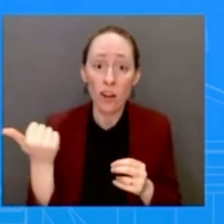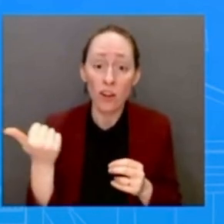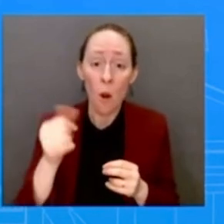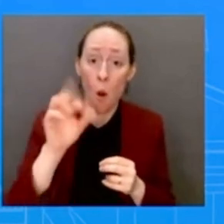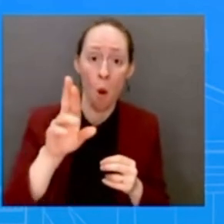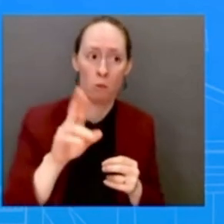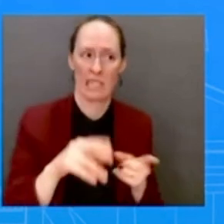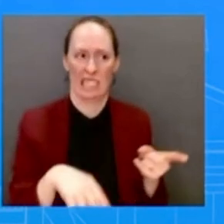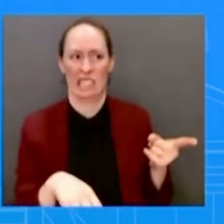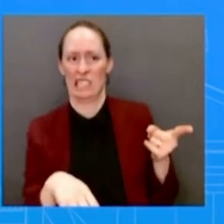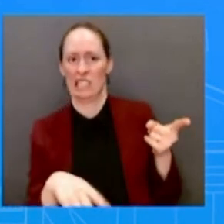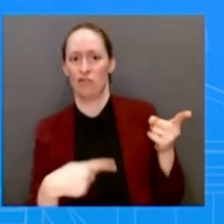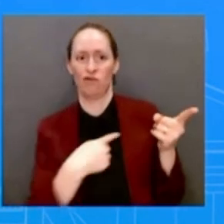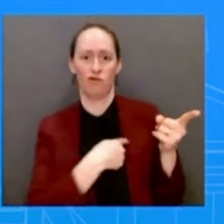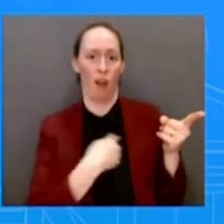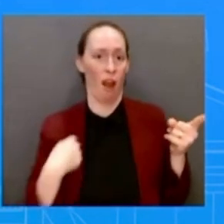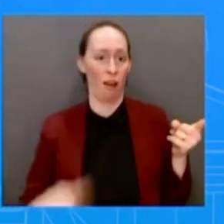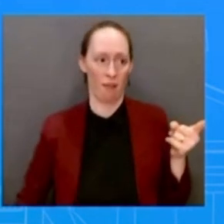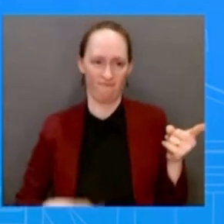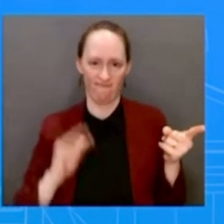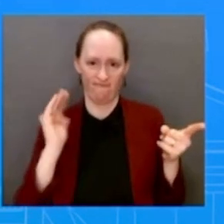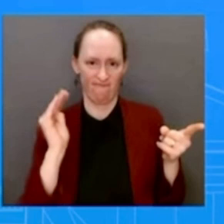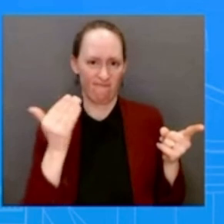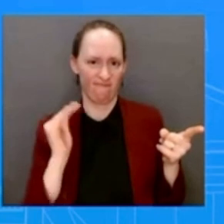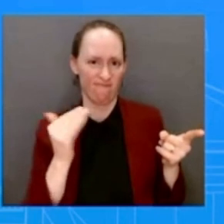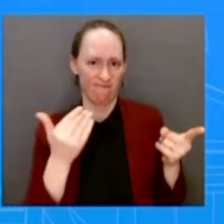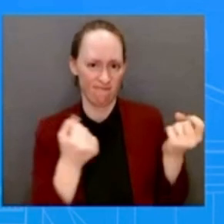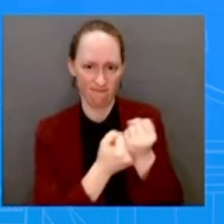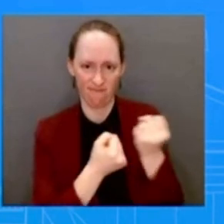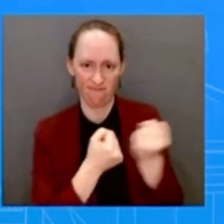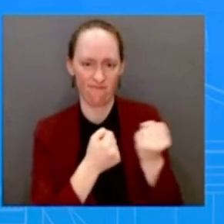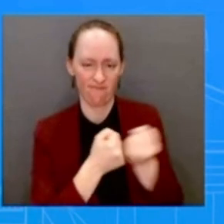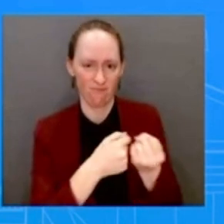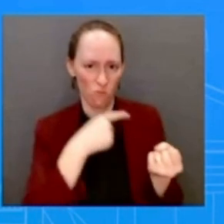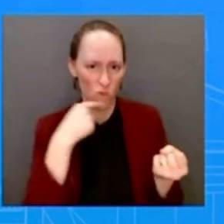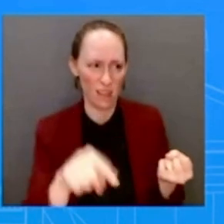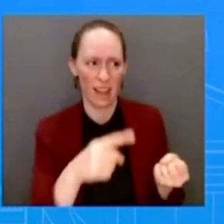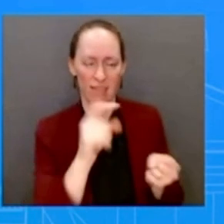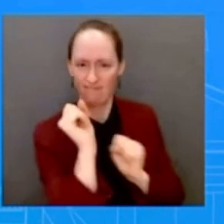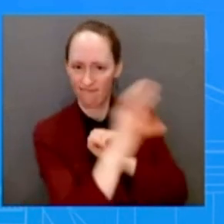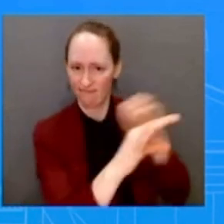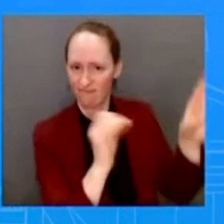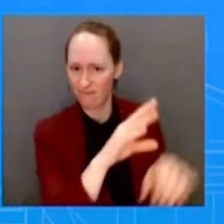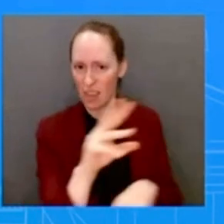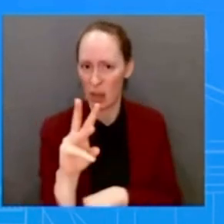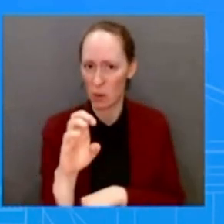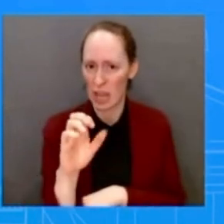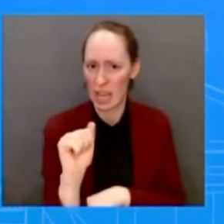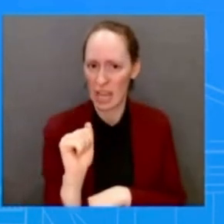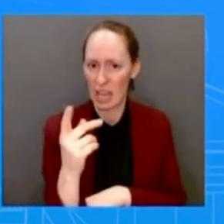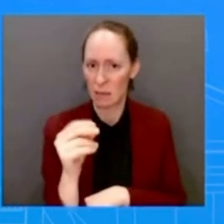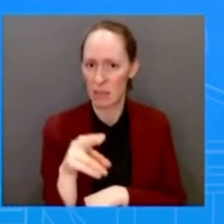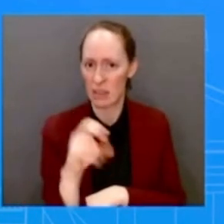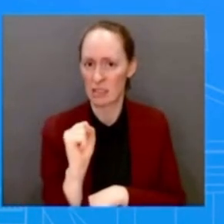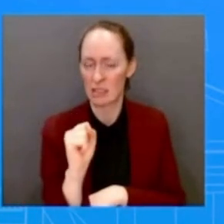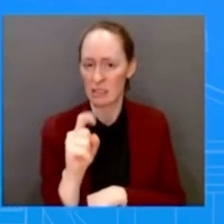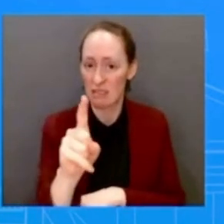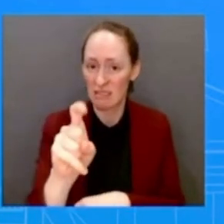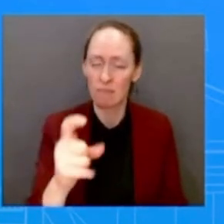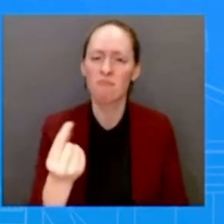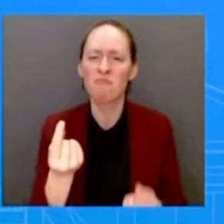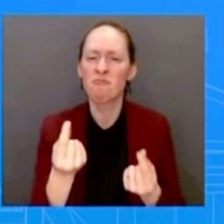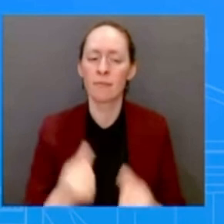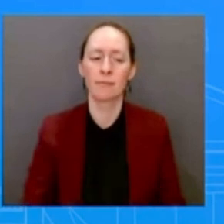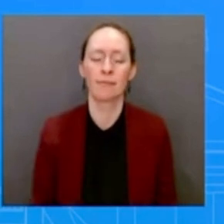ready to act quickly the way they were ready to act quickly a year ago? So, first of all, as you know, they had a G7